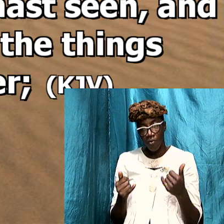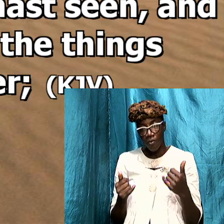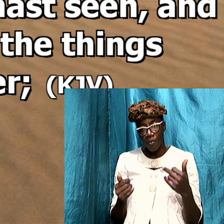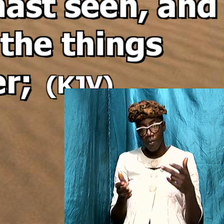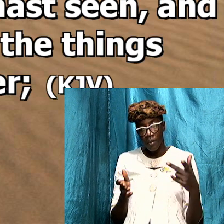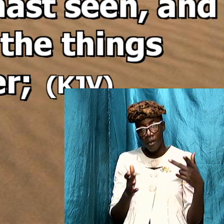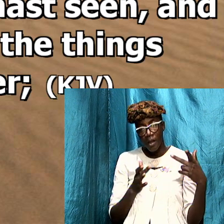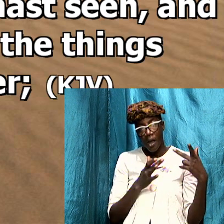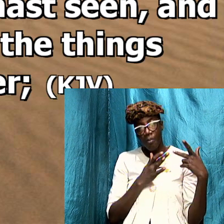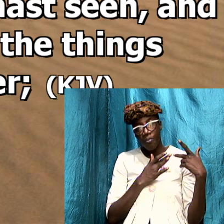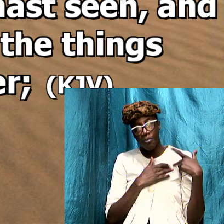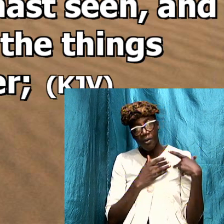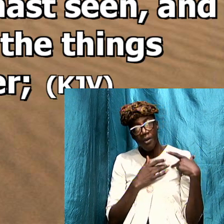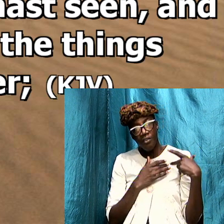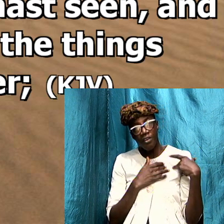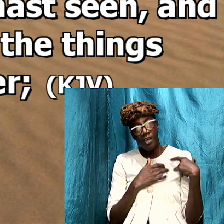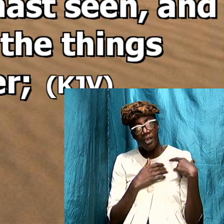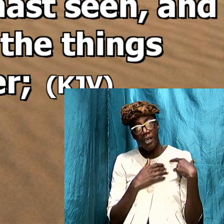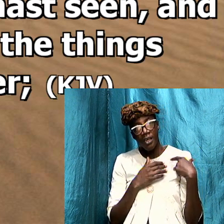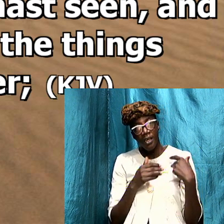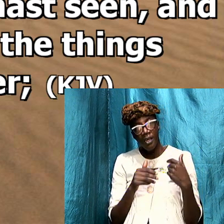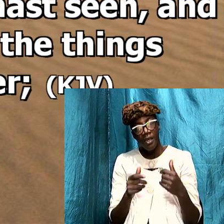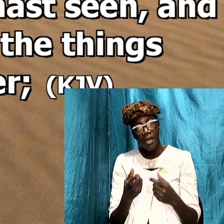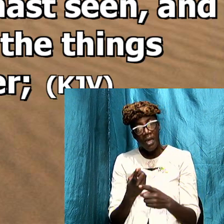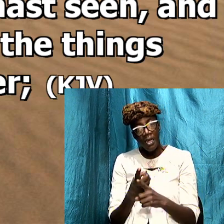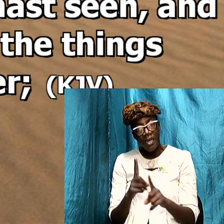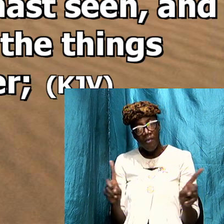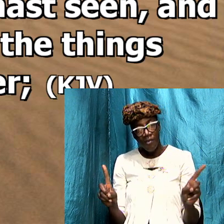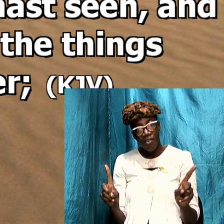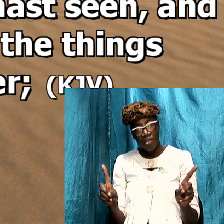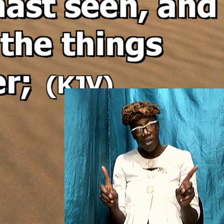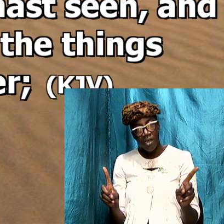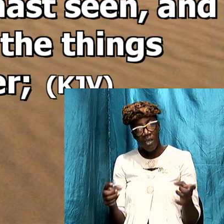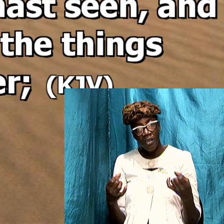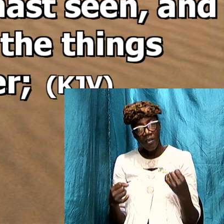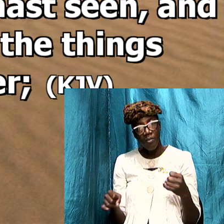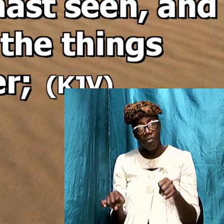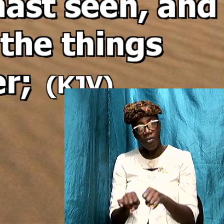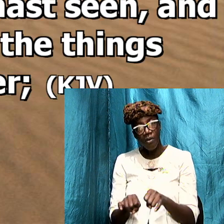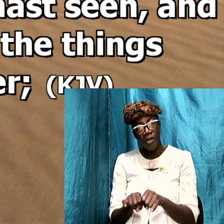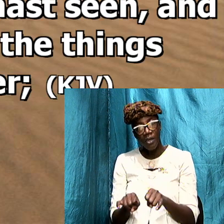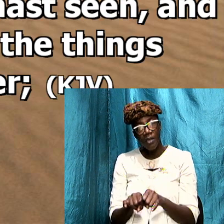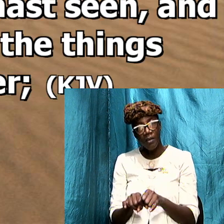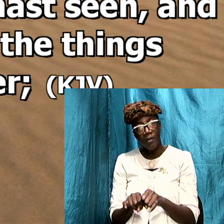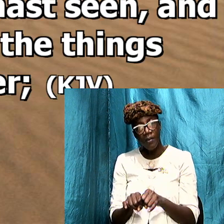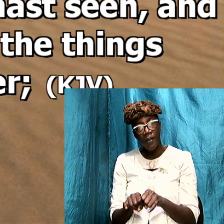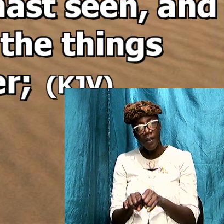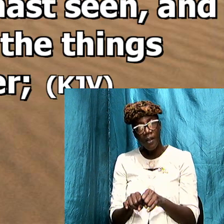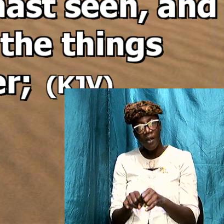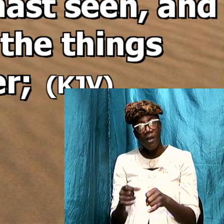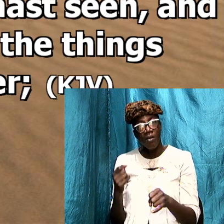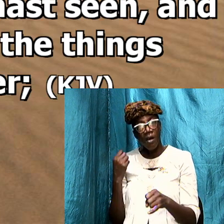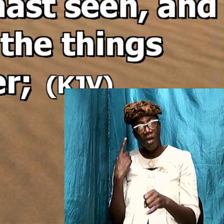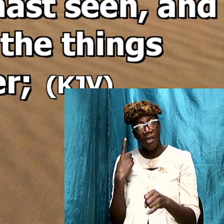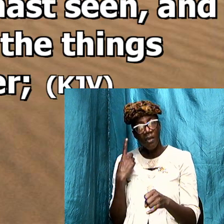division is so very important it is important that we understand as we